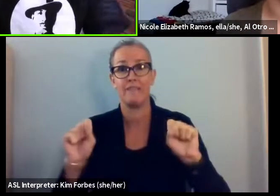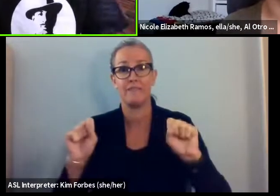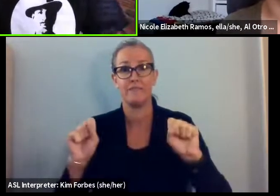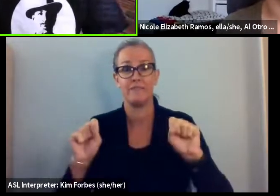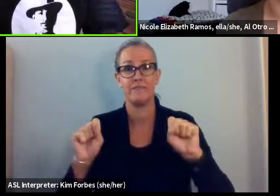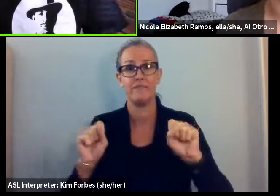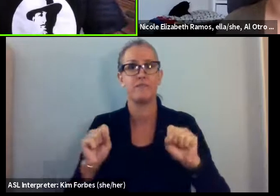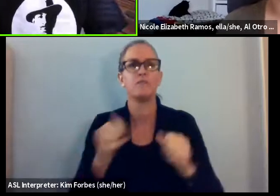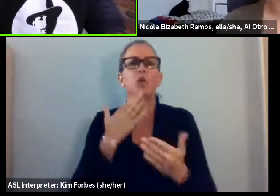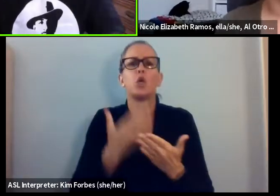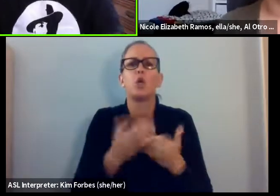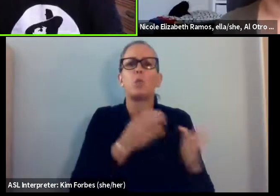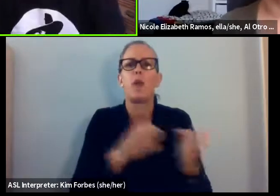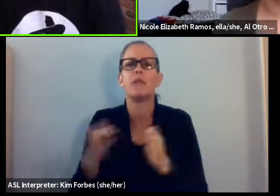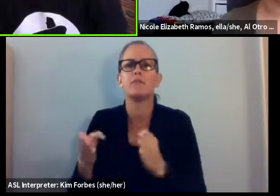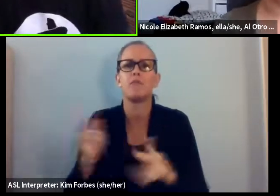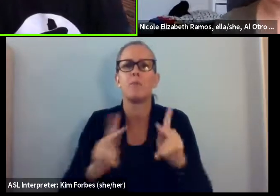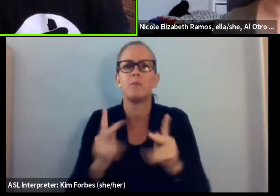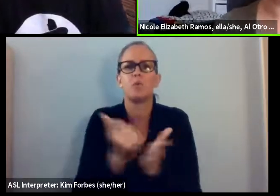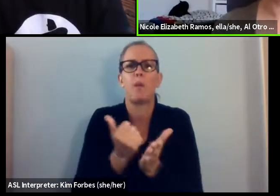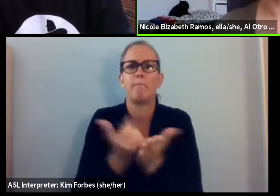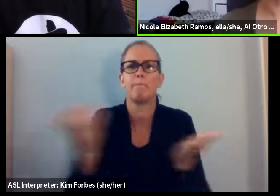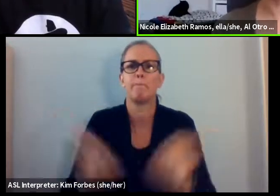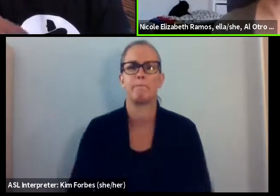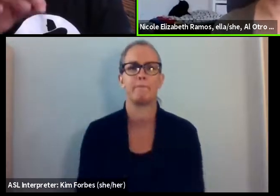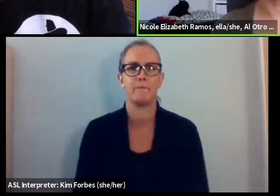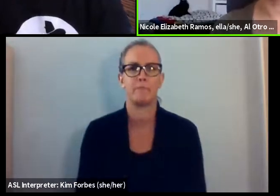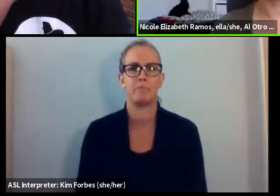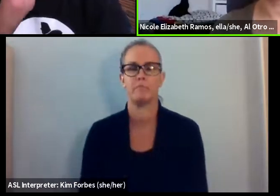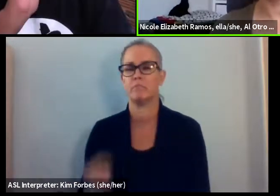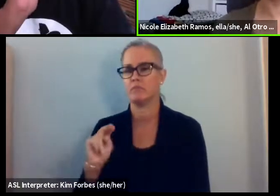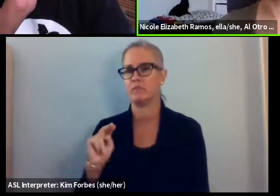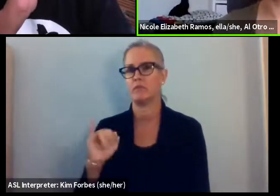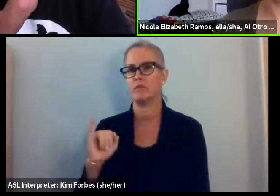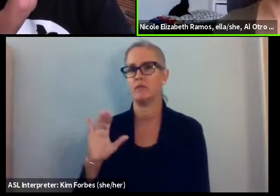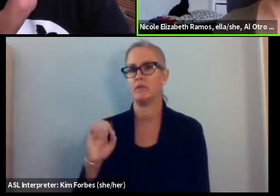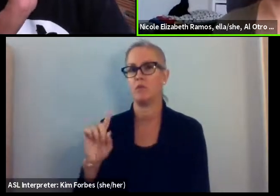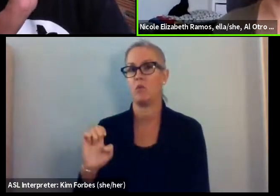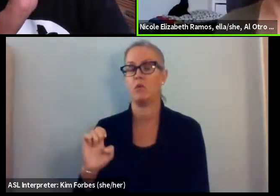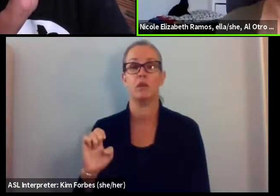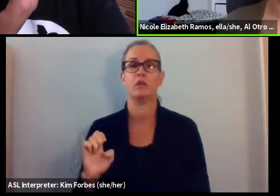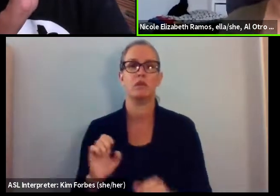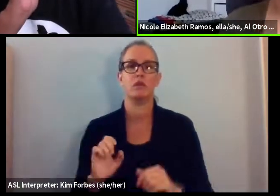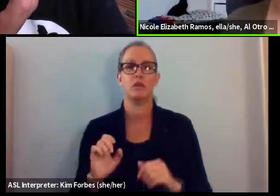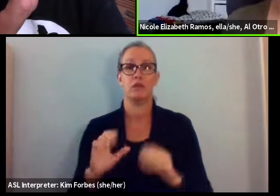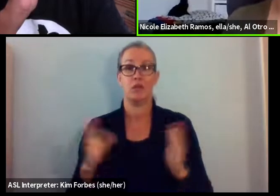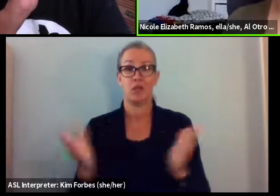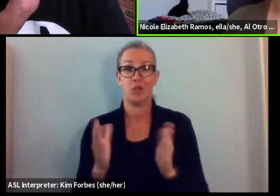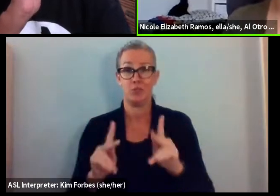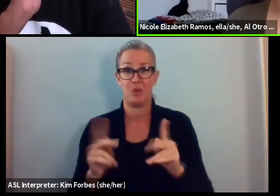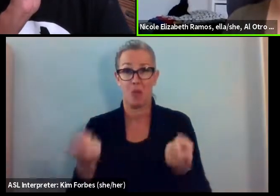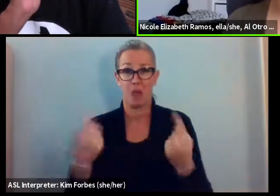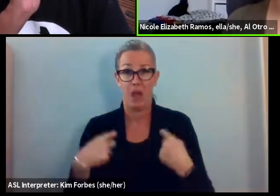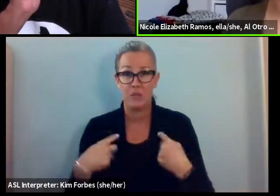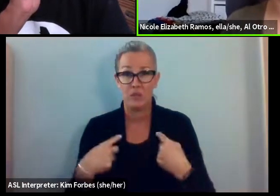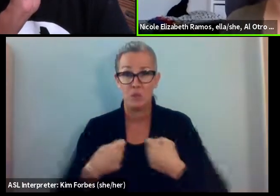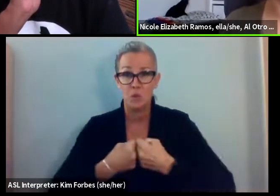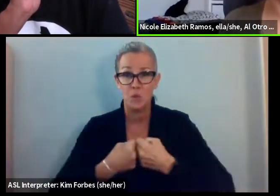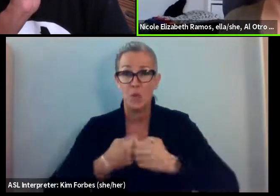what are good ways for people to concretely help? Yeah, I would hesitate to encourage people to come to the border, because